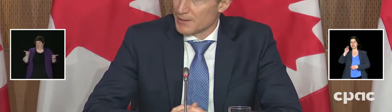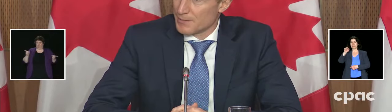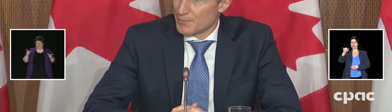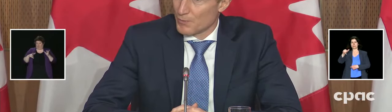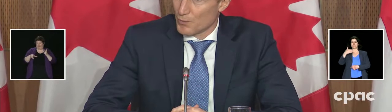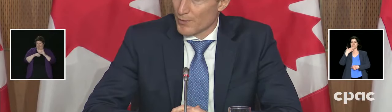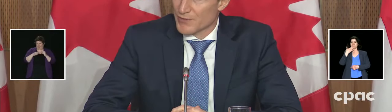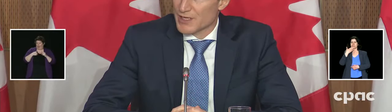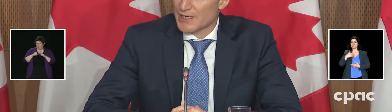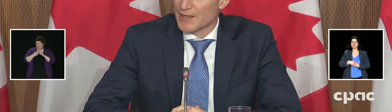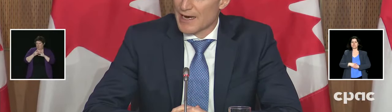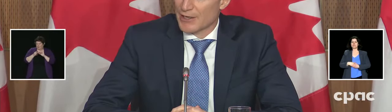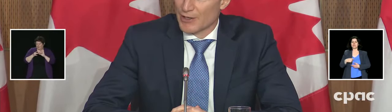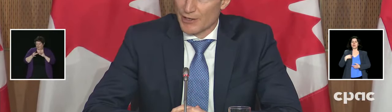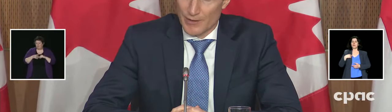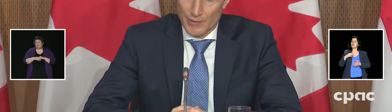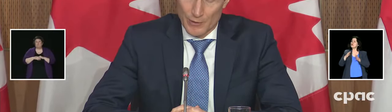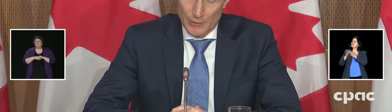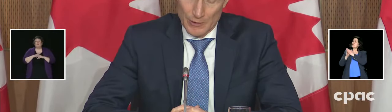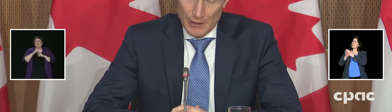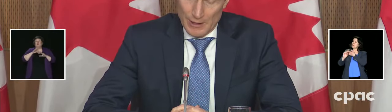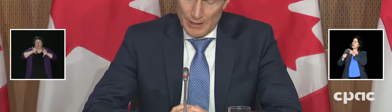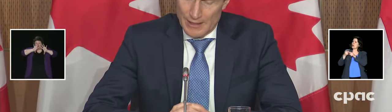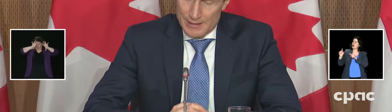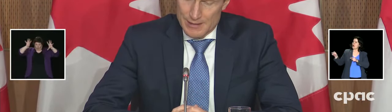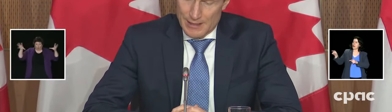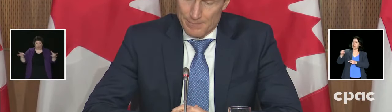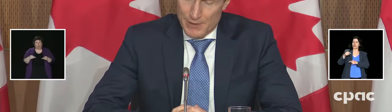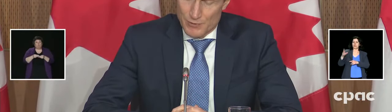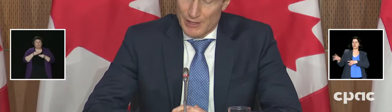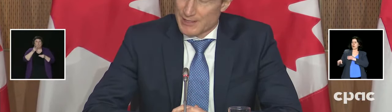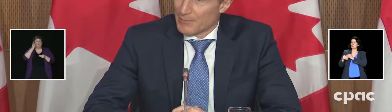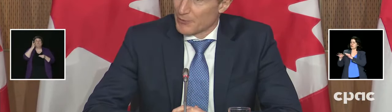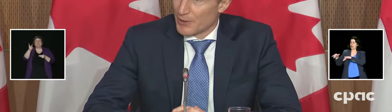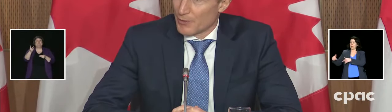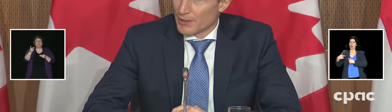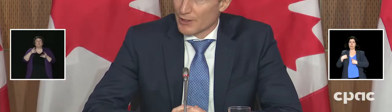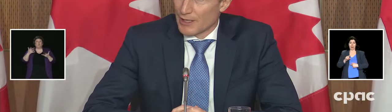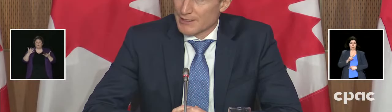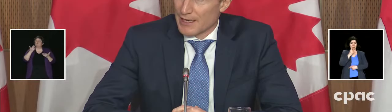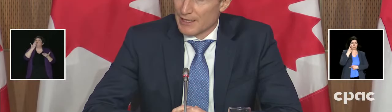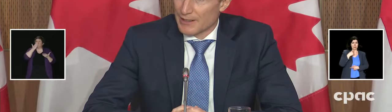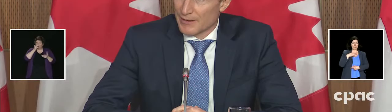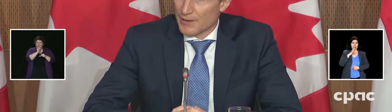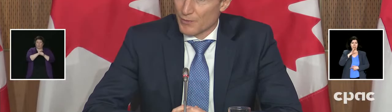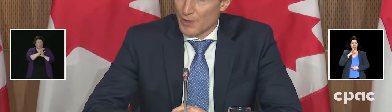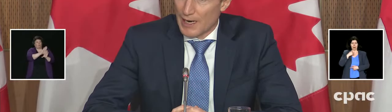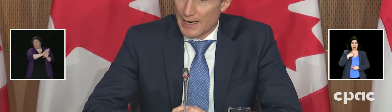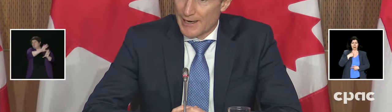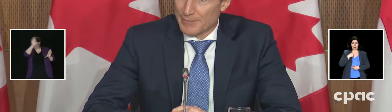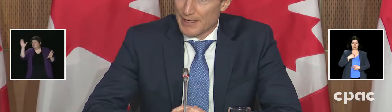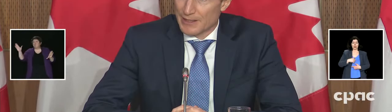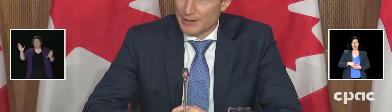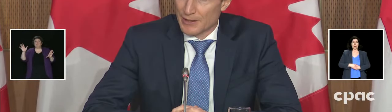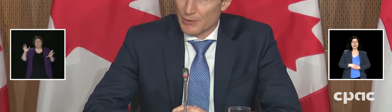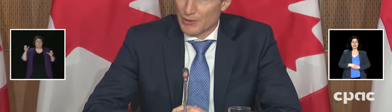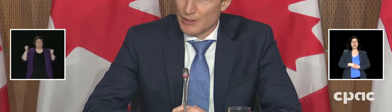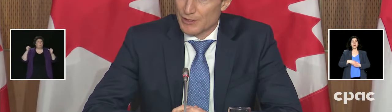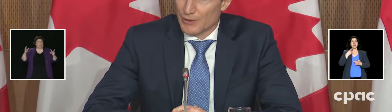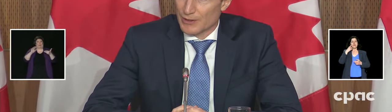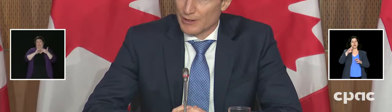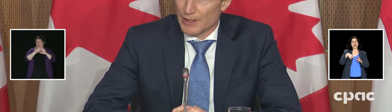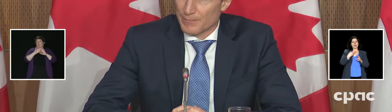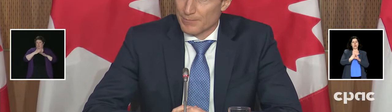thoughts. What we've seen in the aggregate on the whole is really exemplary work across Canada, high uptake in